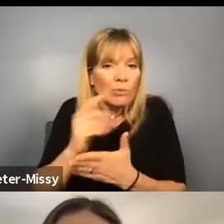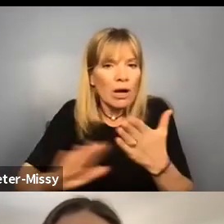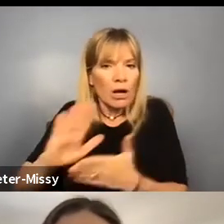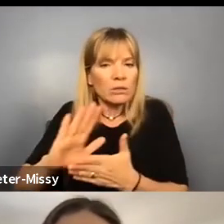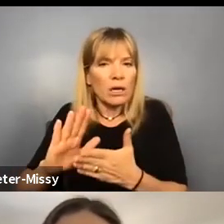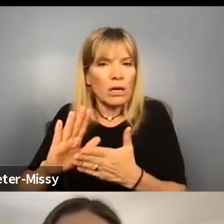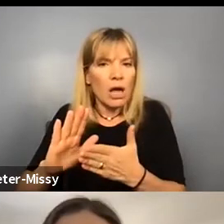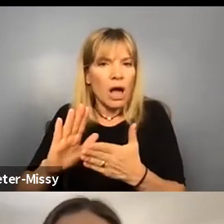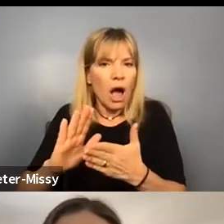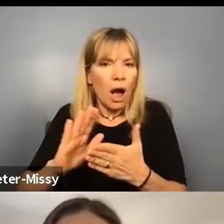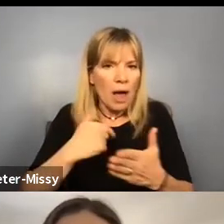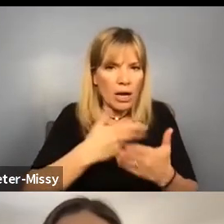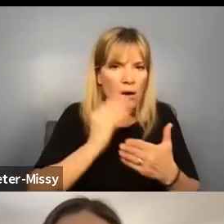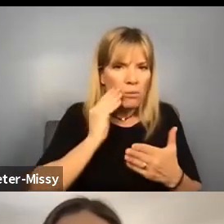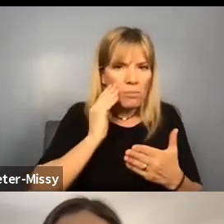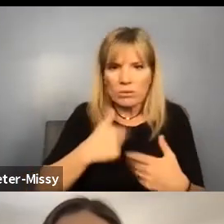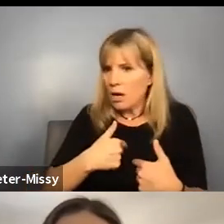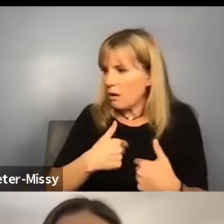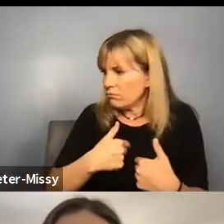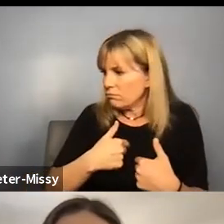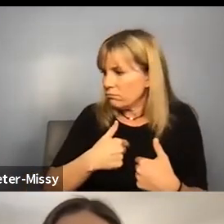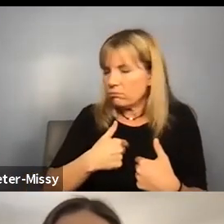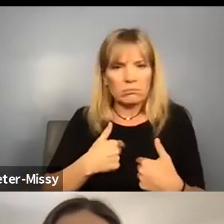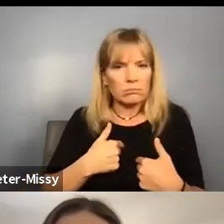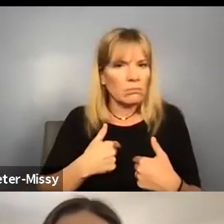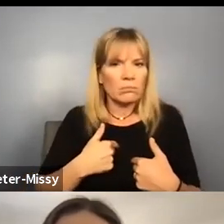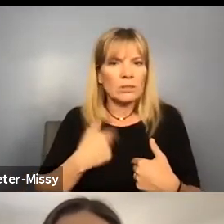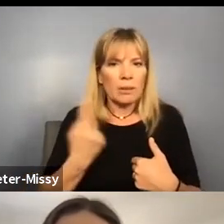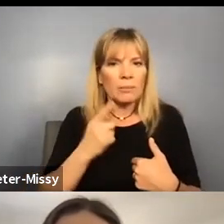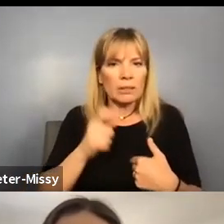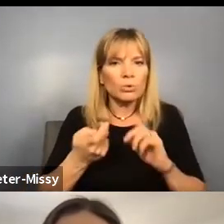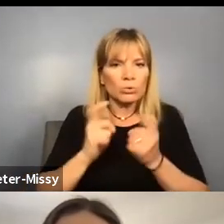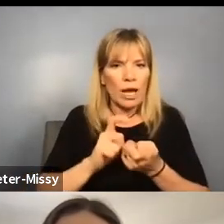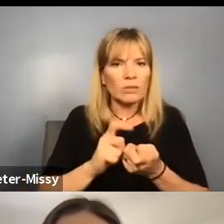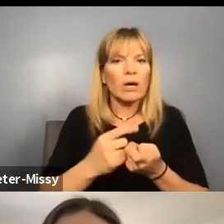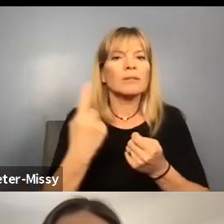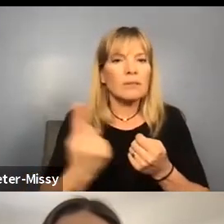home going, wow, something's got to change. Something needs to change here.